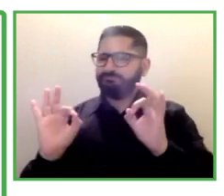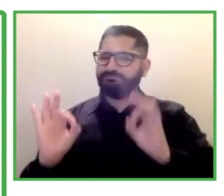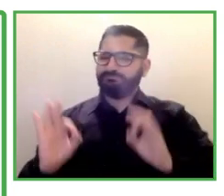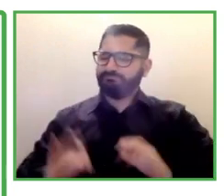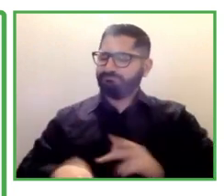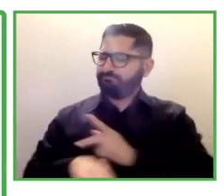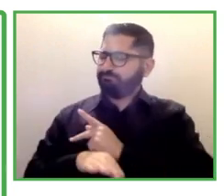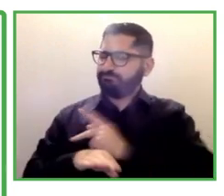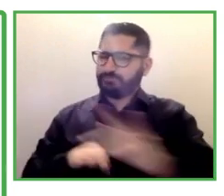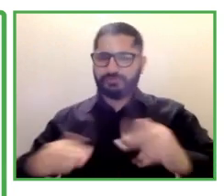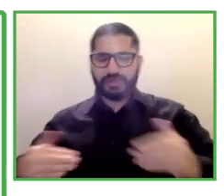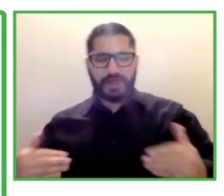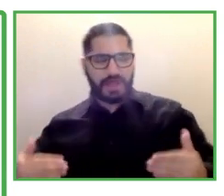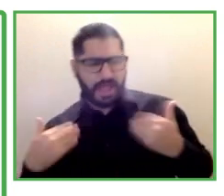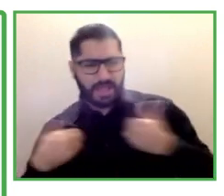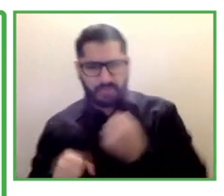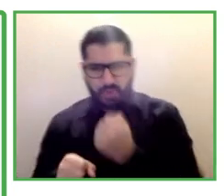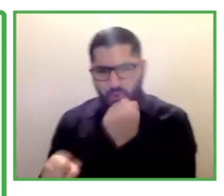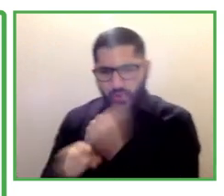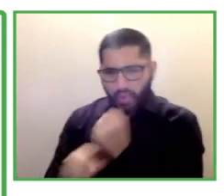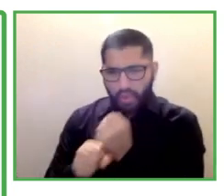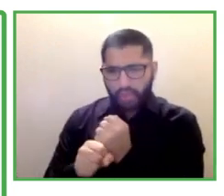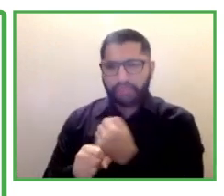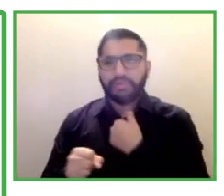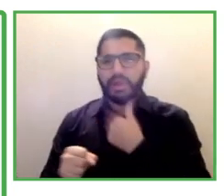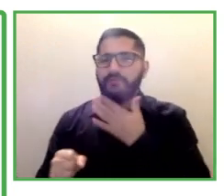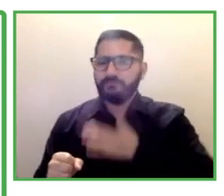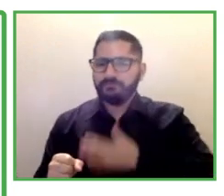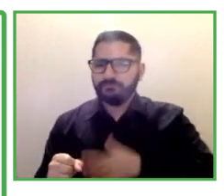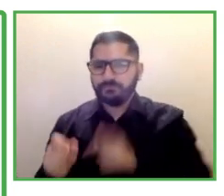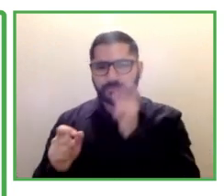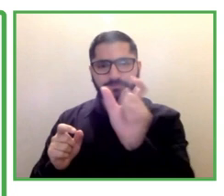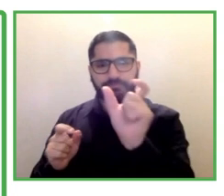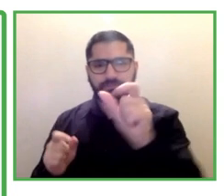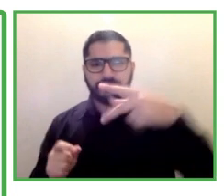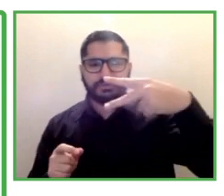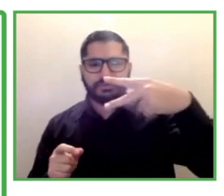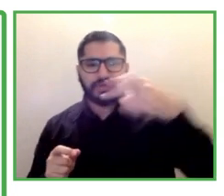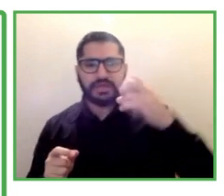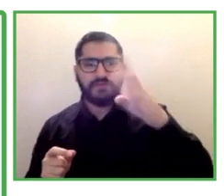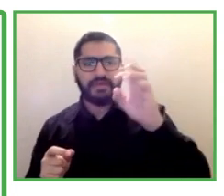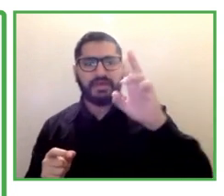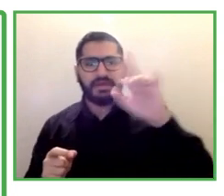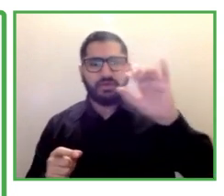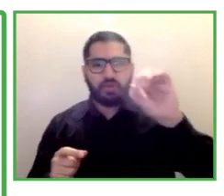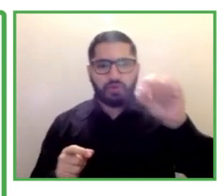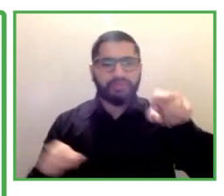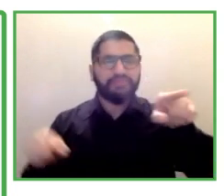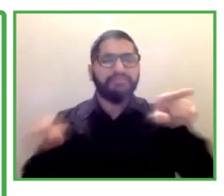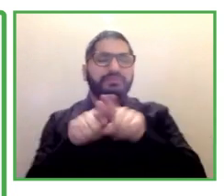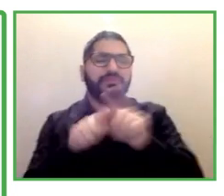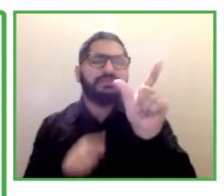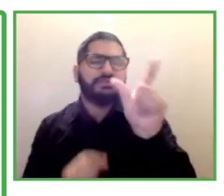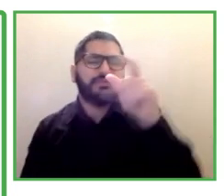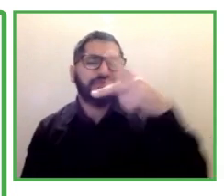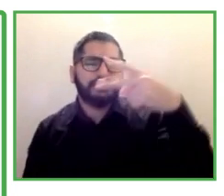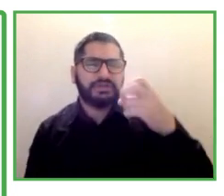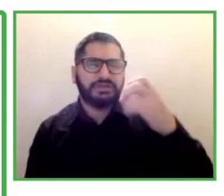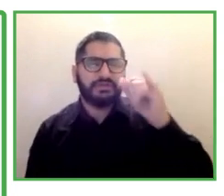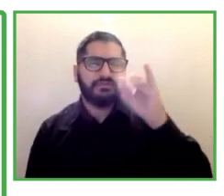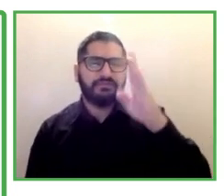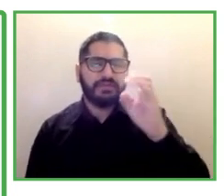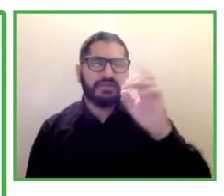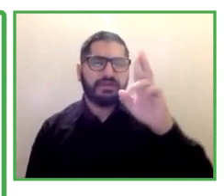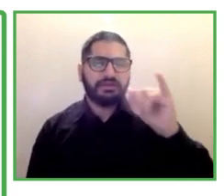oshir. The only difference is one letter, and the beauty is in inclusive employment, when you do it